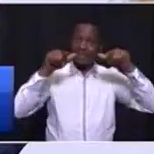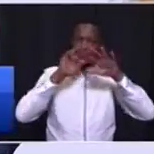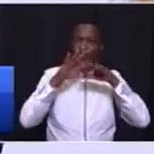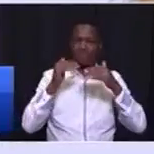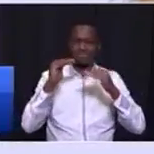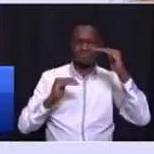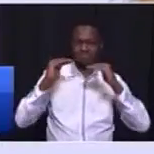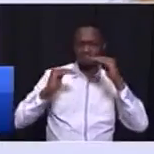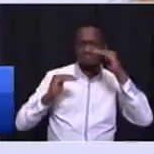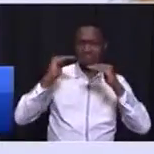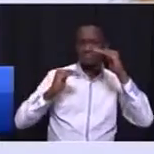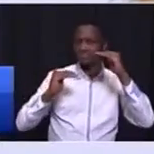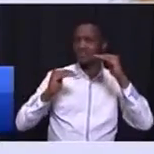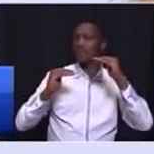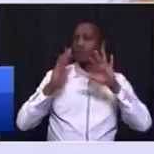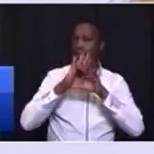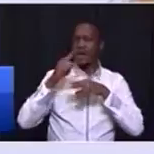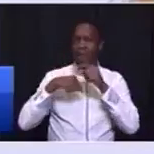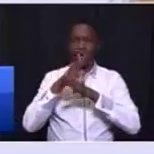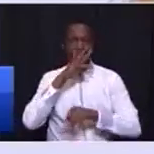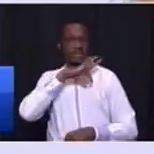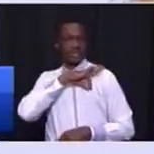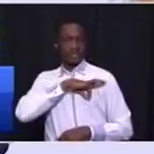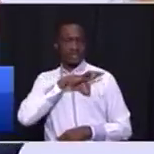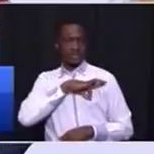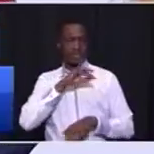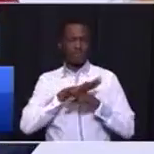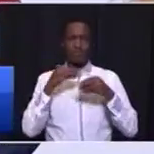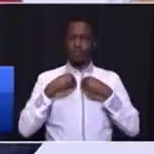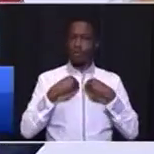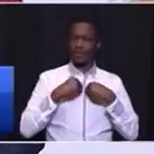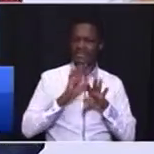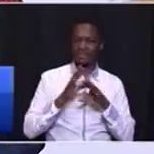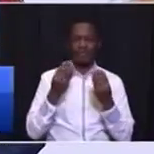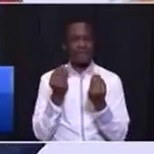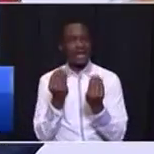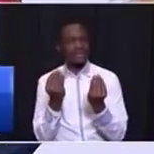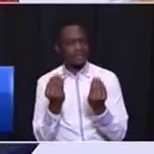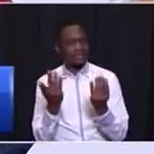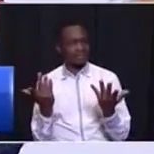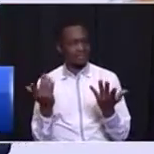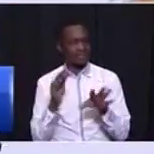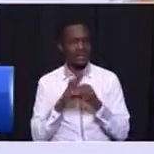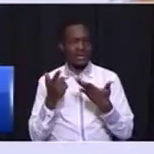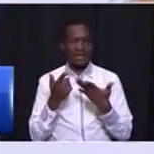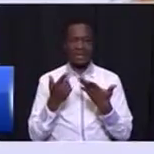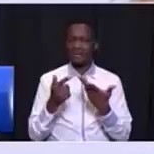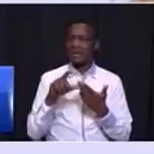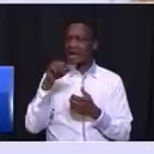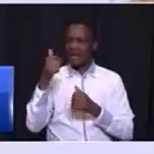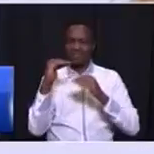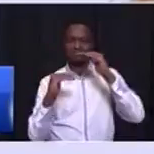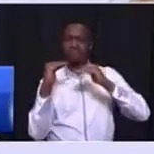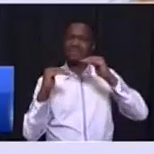that is, inequality with regard to income, ownership of assets, and spatial inequalities,